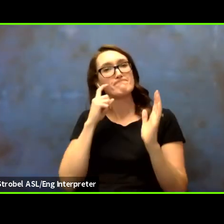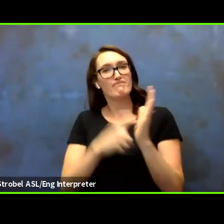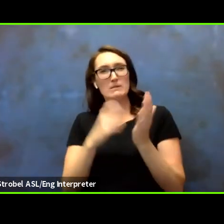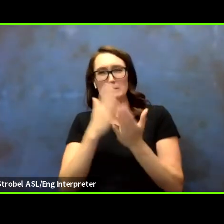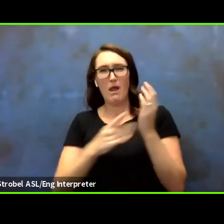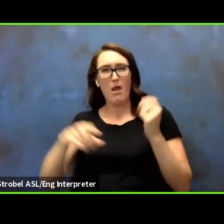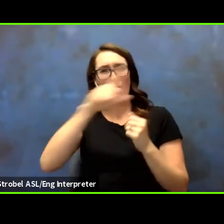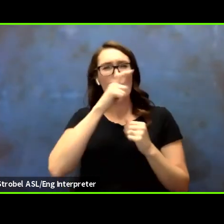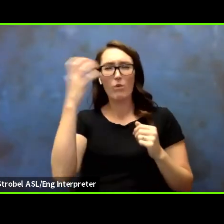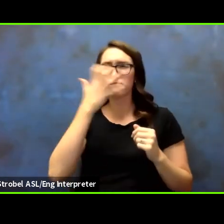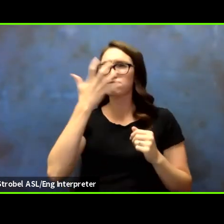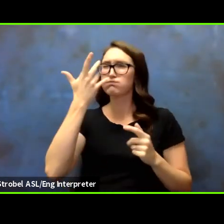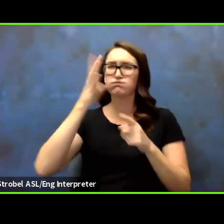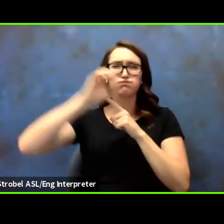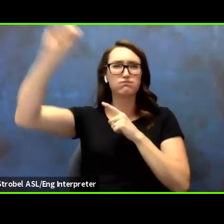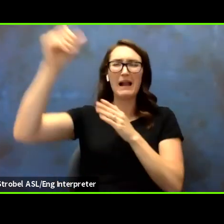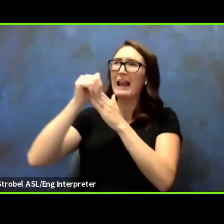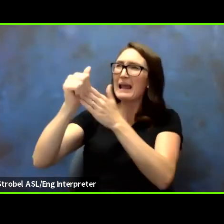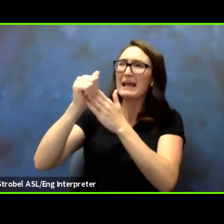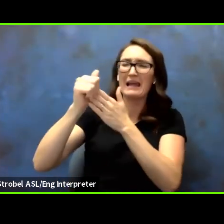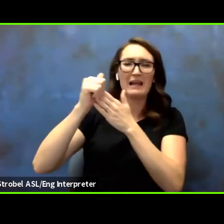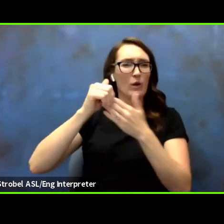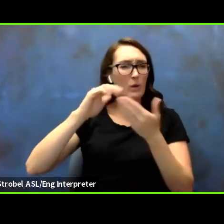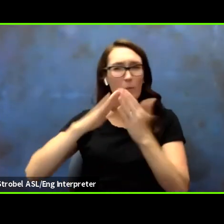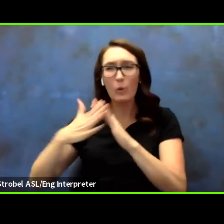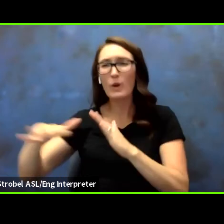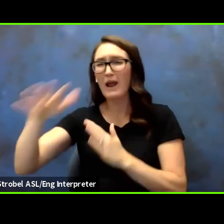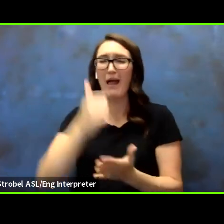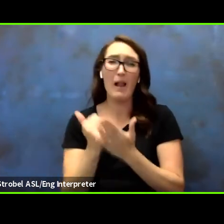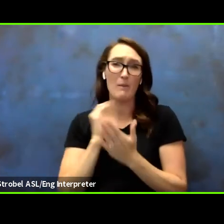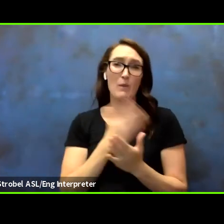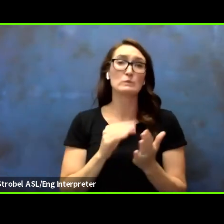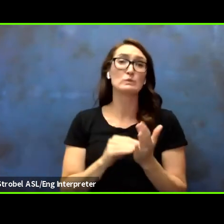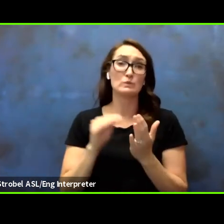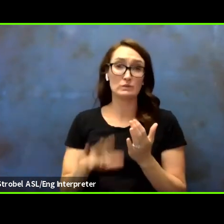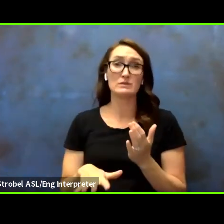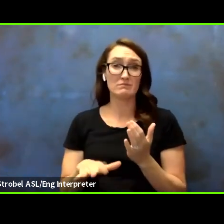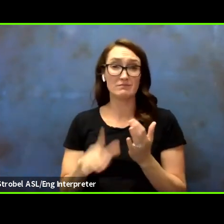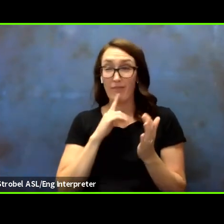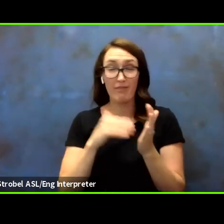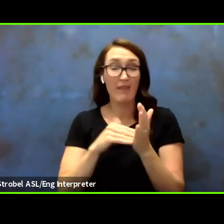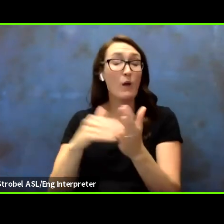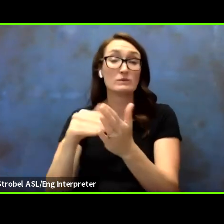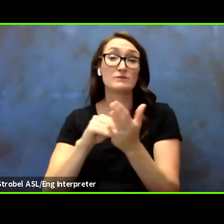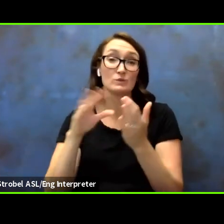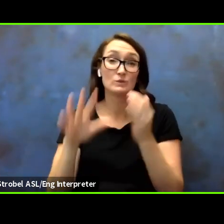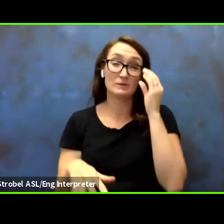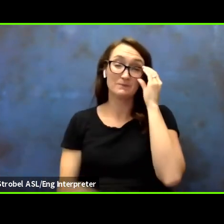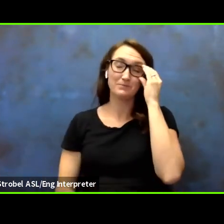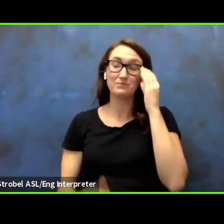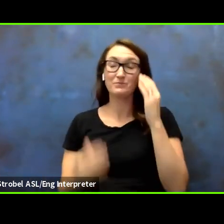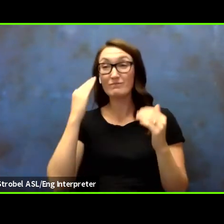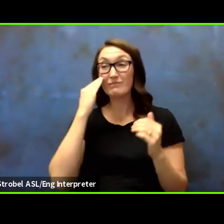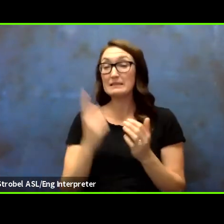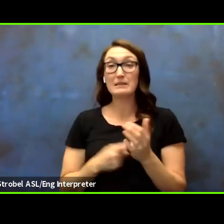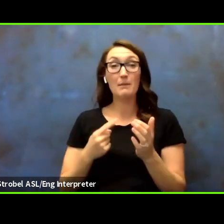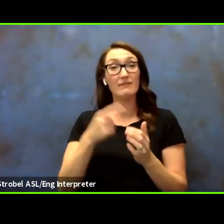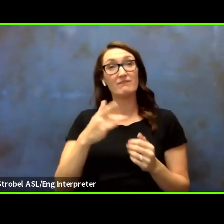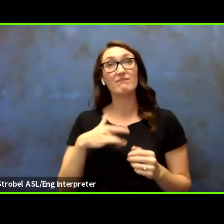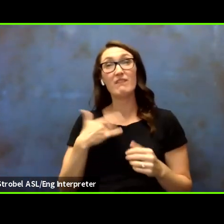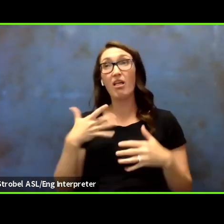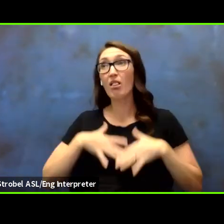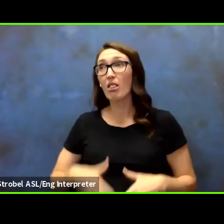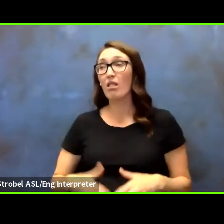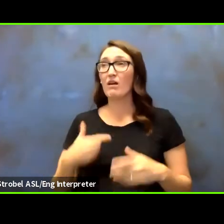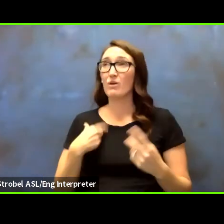who have been doing that for years, helping thousands of our students. So on those days that you may feel a little down,